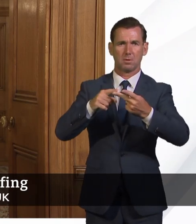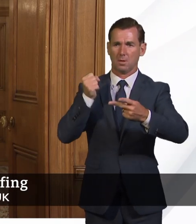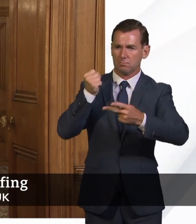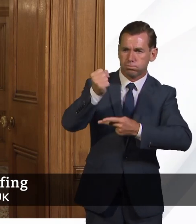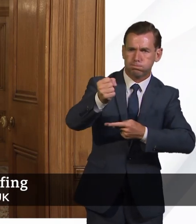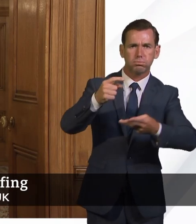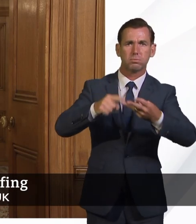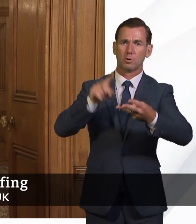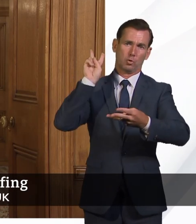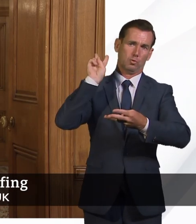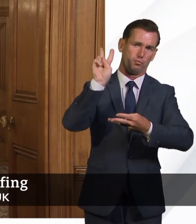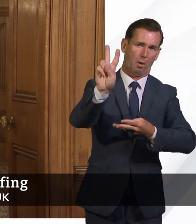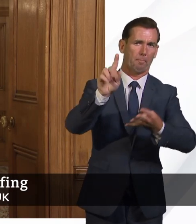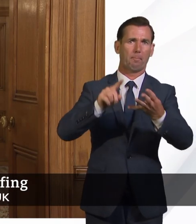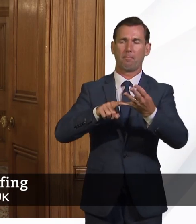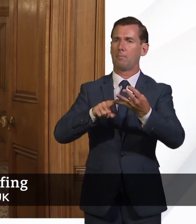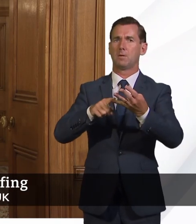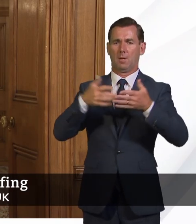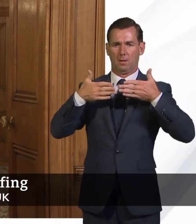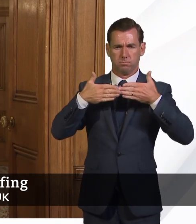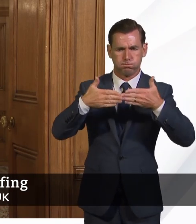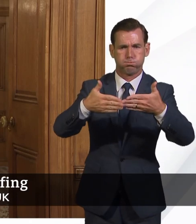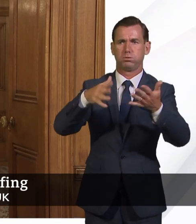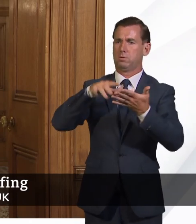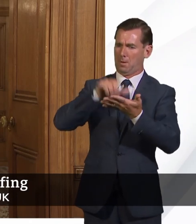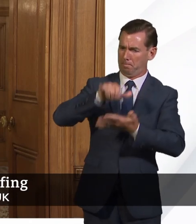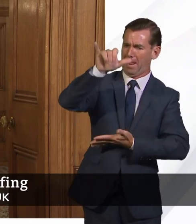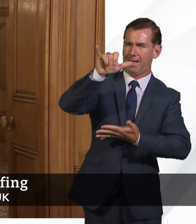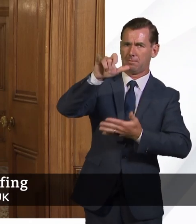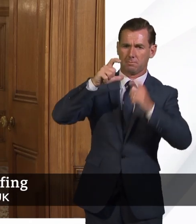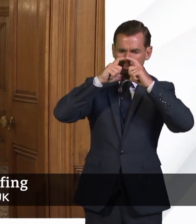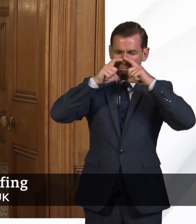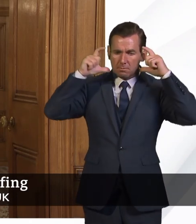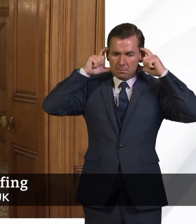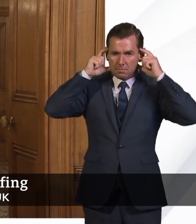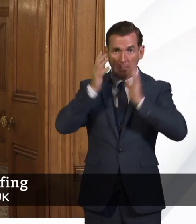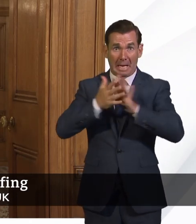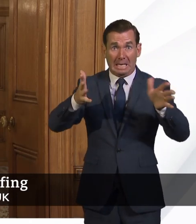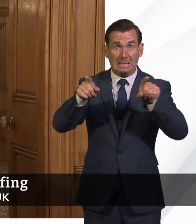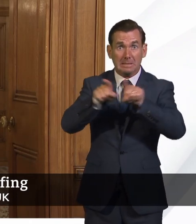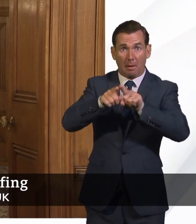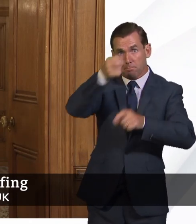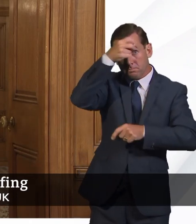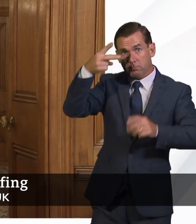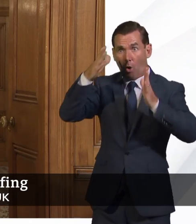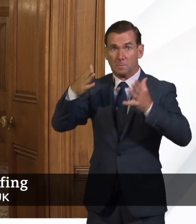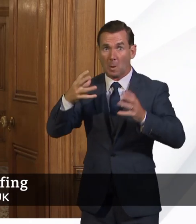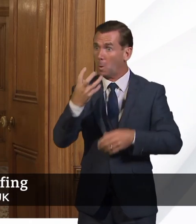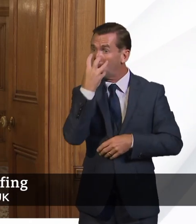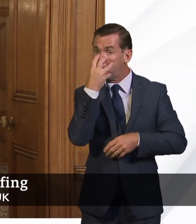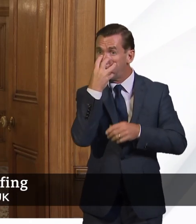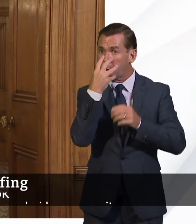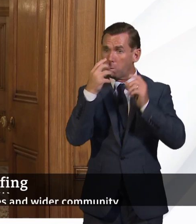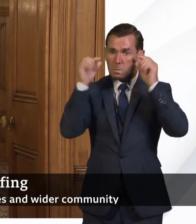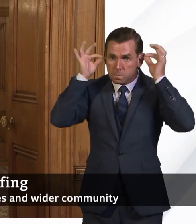and planes. A face covering does not mean a surgical mask. Face coverings can be made at home